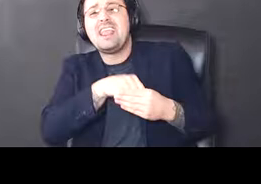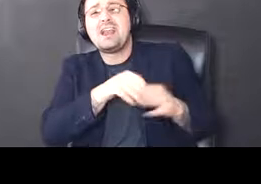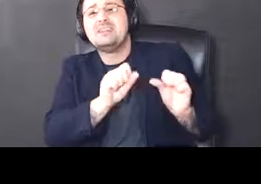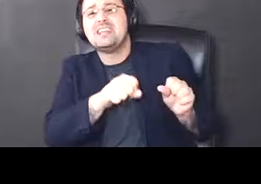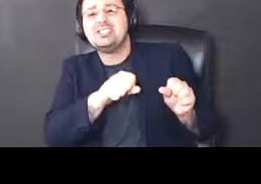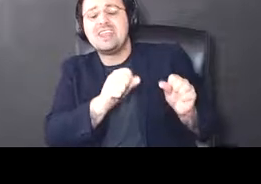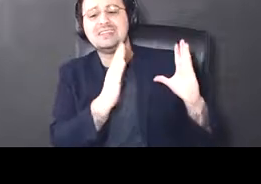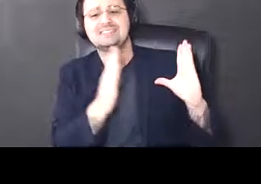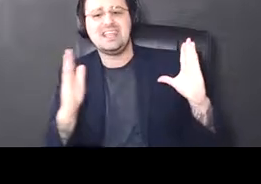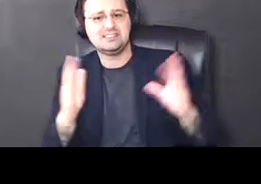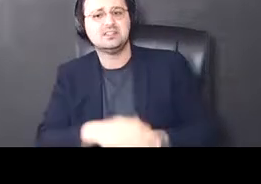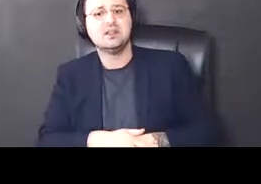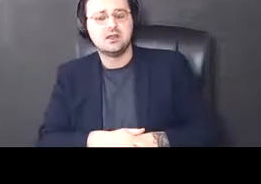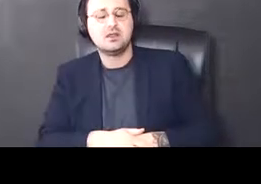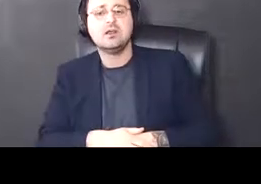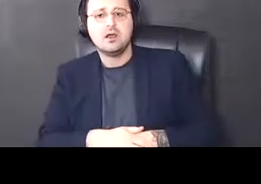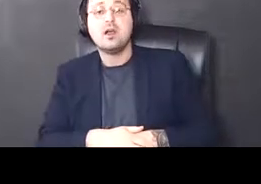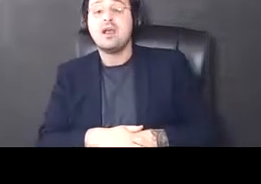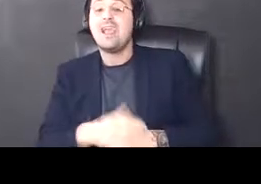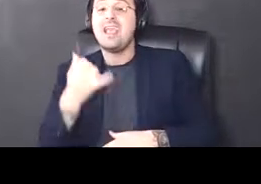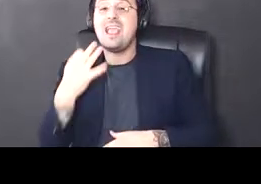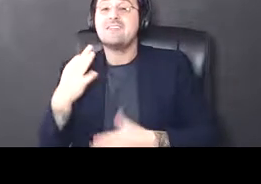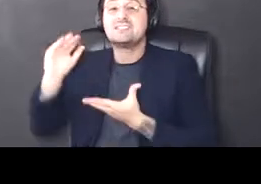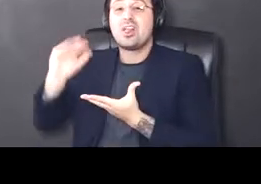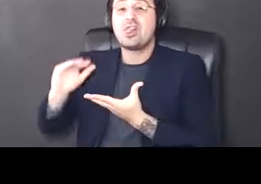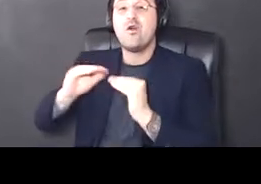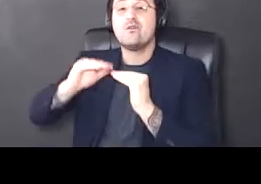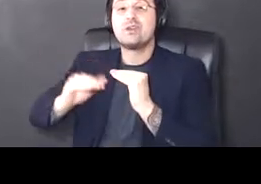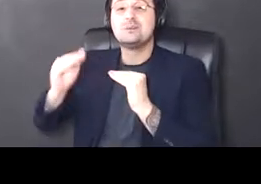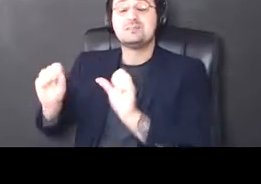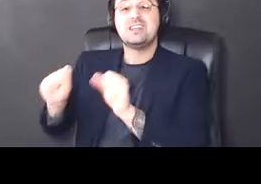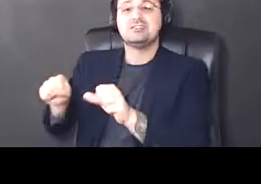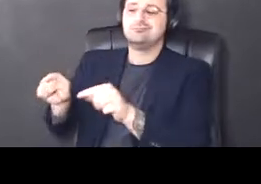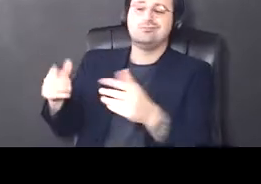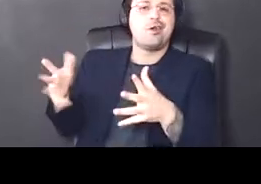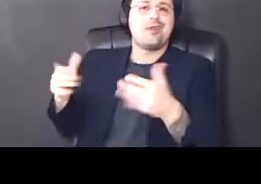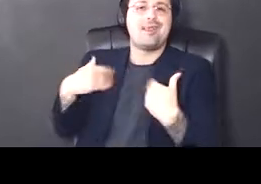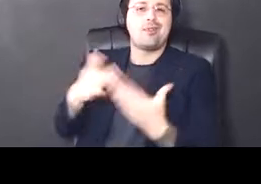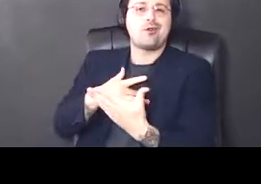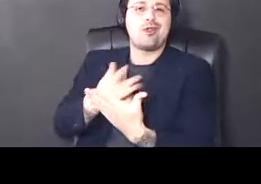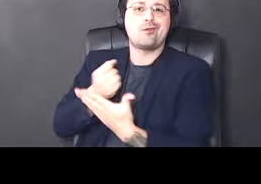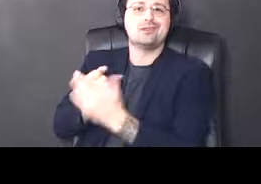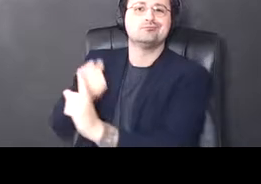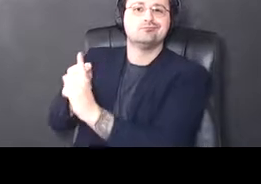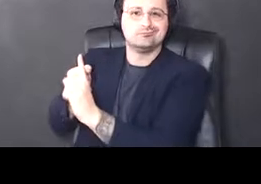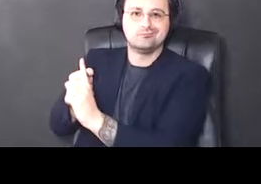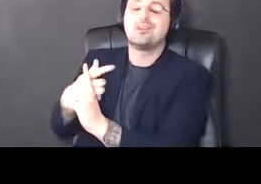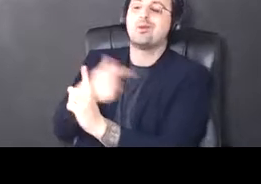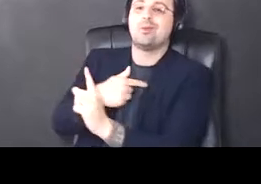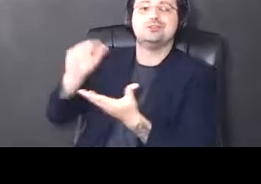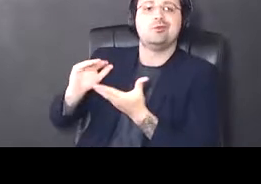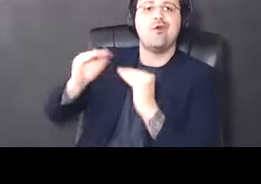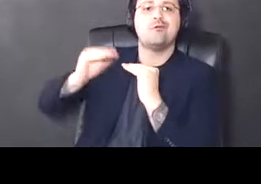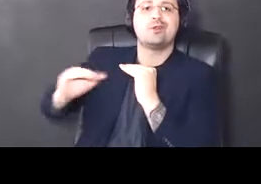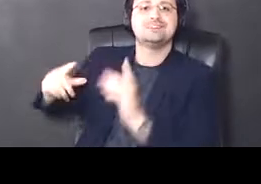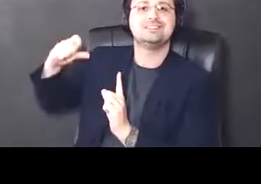so then if we do that low frequency stimulation, and this is an animal that has had a cardiac arrest, we do the low frequency stimulation and